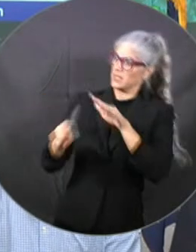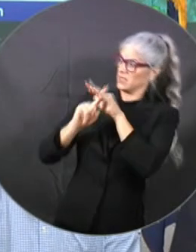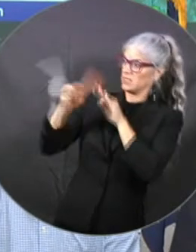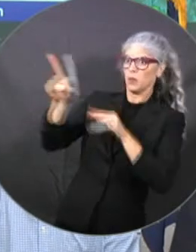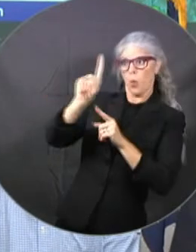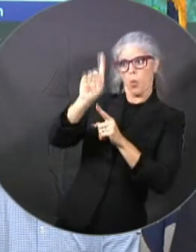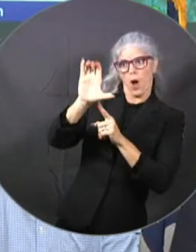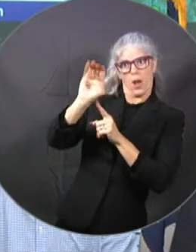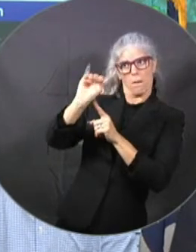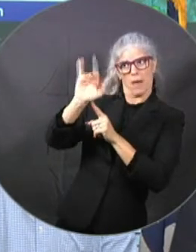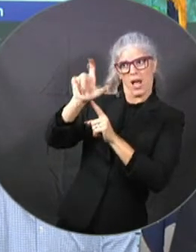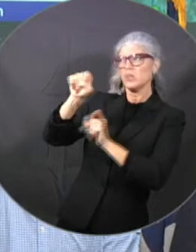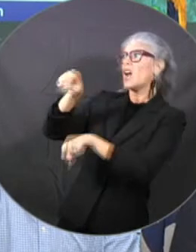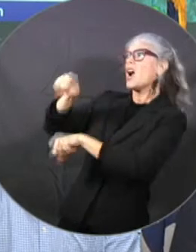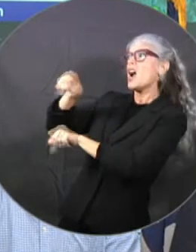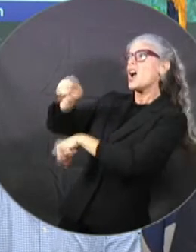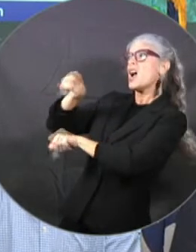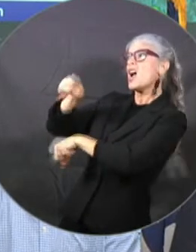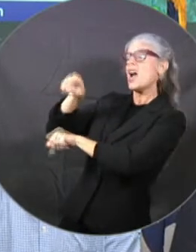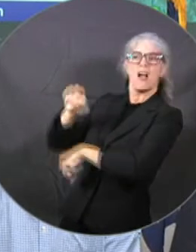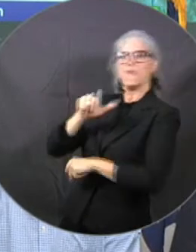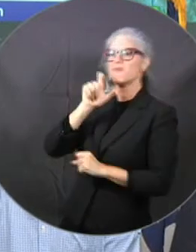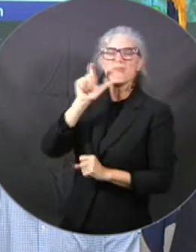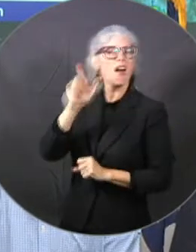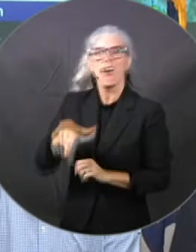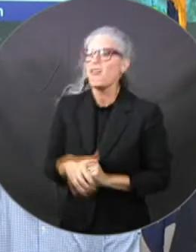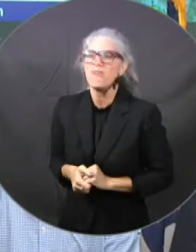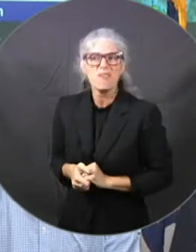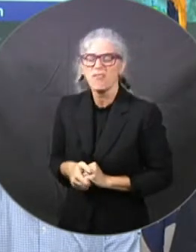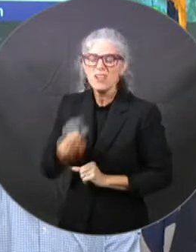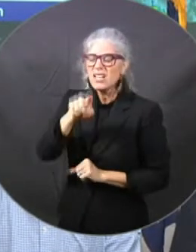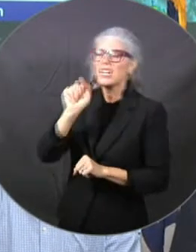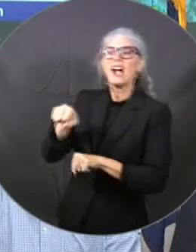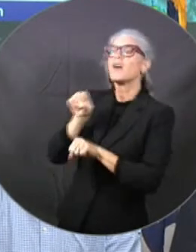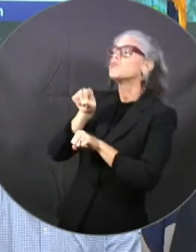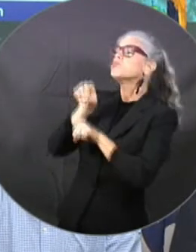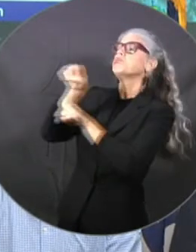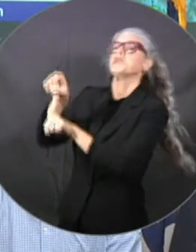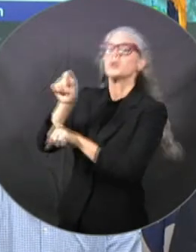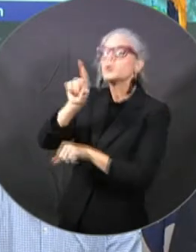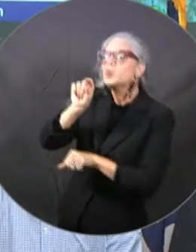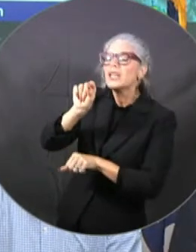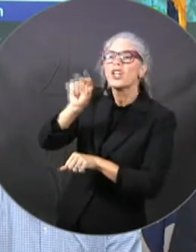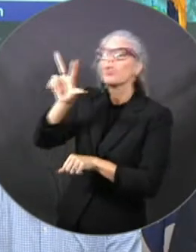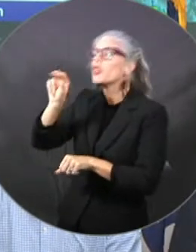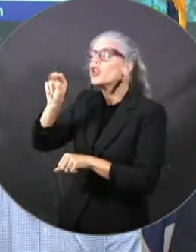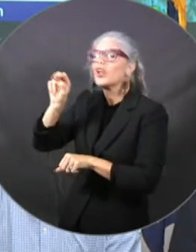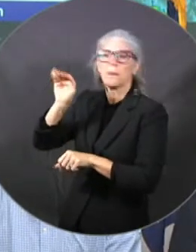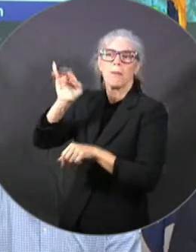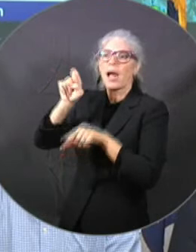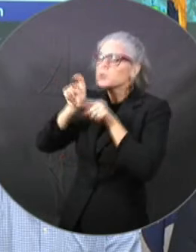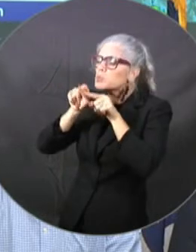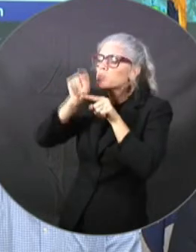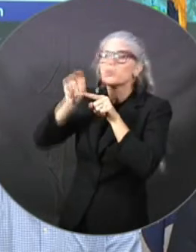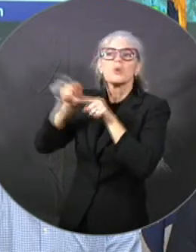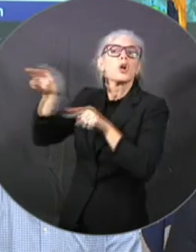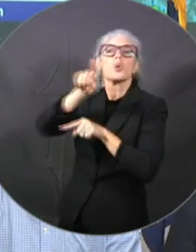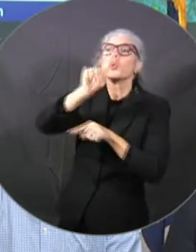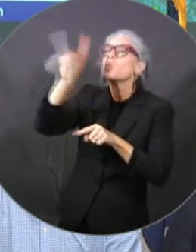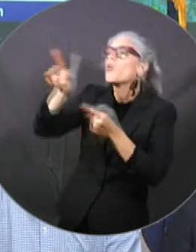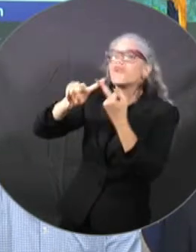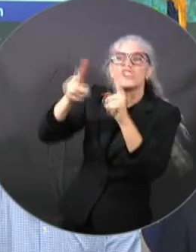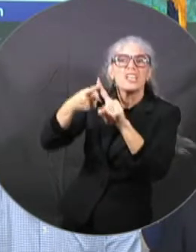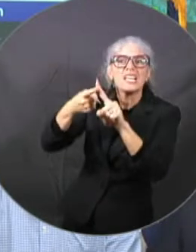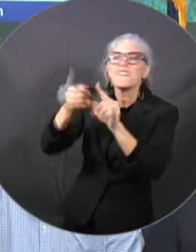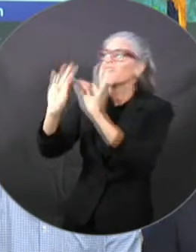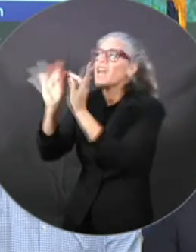nearest, safest place that you can. Often that's going to be with friends and families first, shelters second, and then hotels third. Please make sure